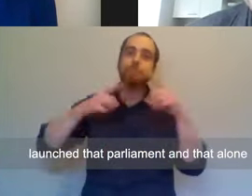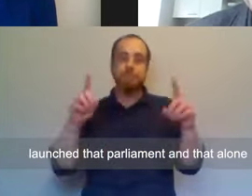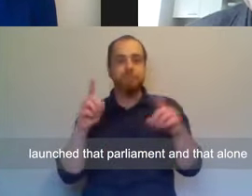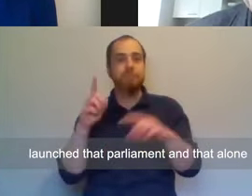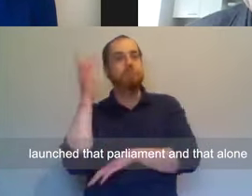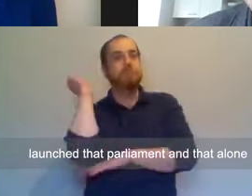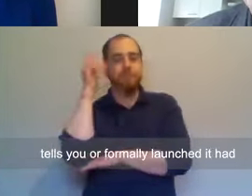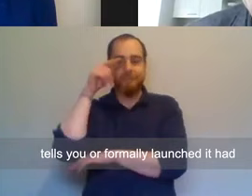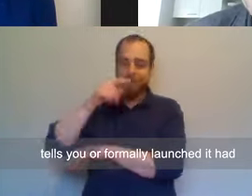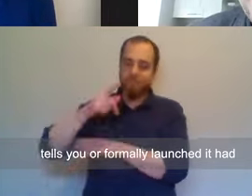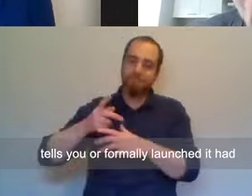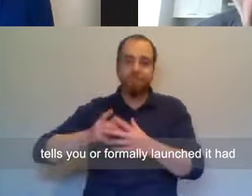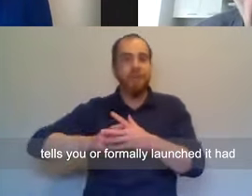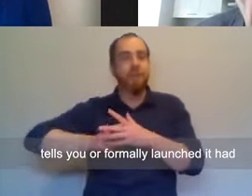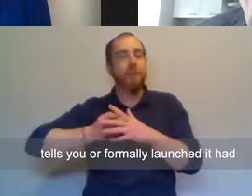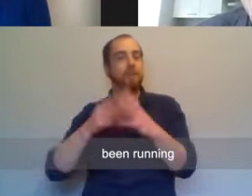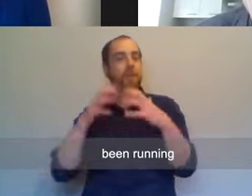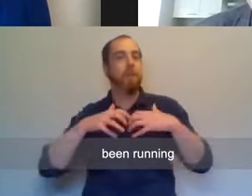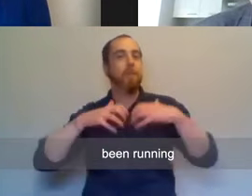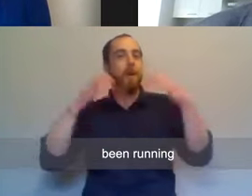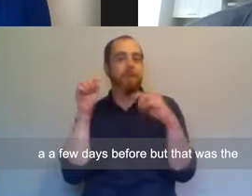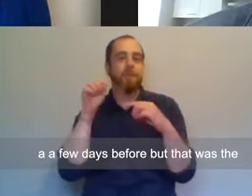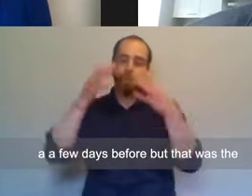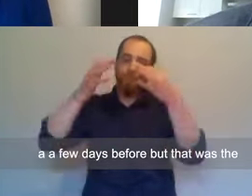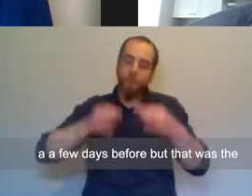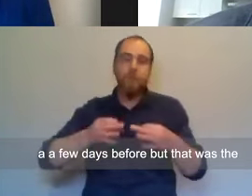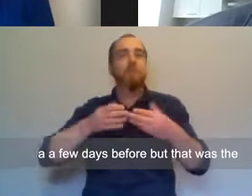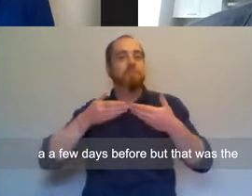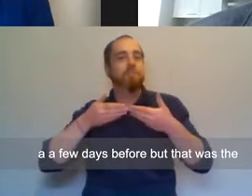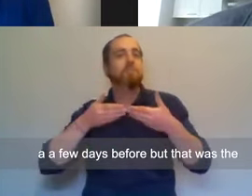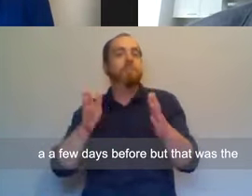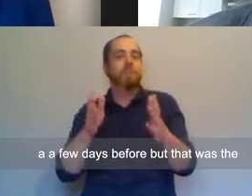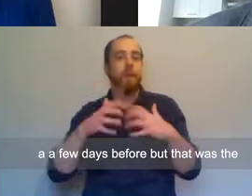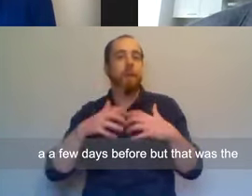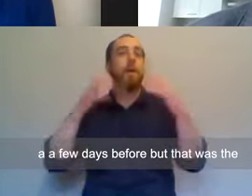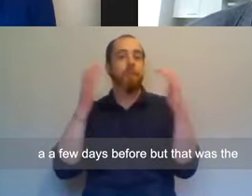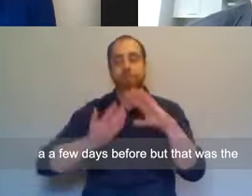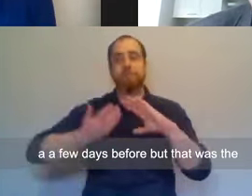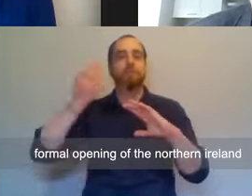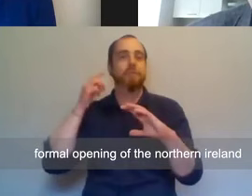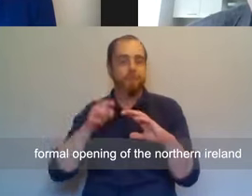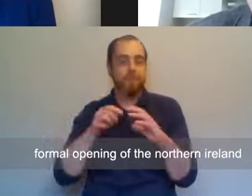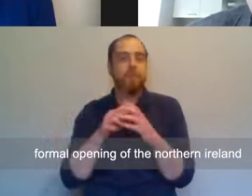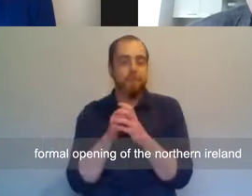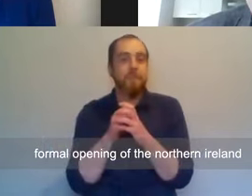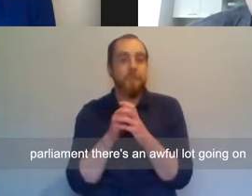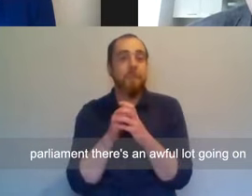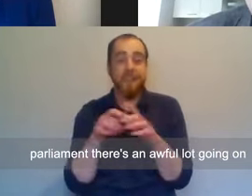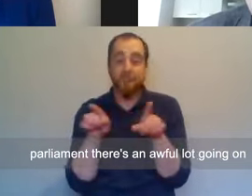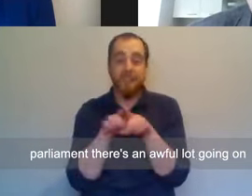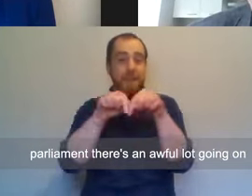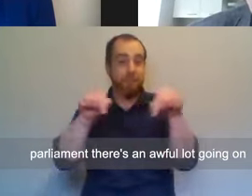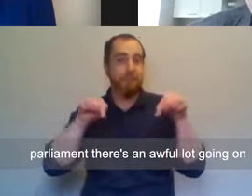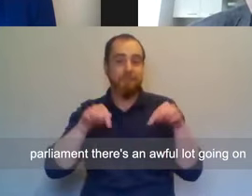that alone tells you, or formally launched, it had been running a few days before. But that was the formal opening of the Northern Ireland